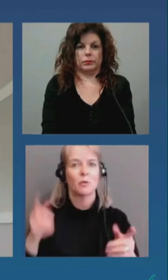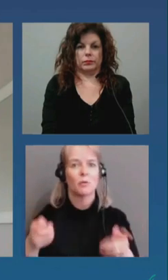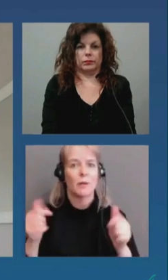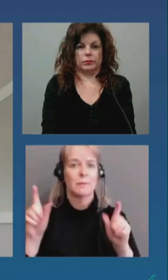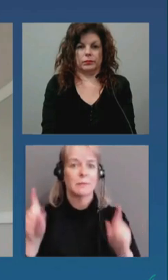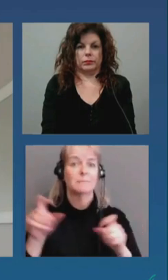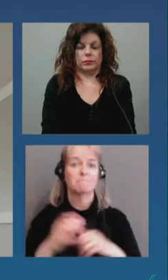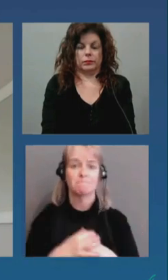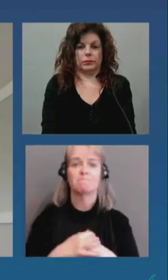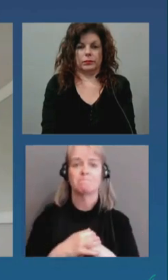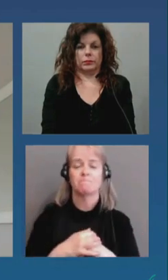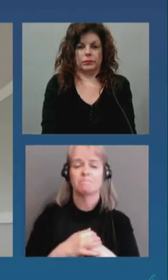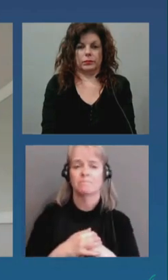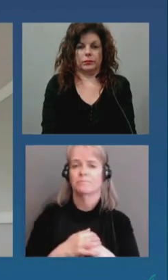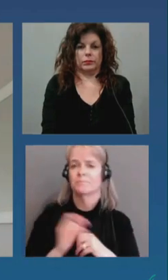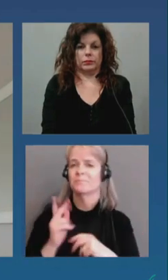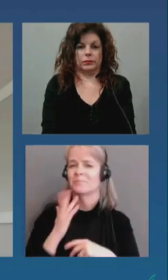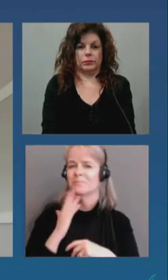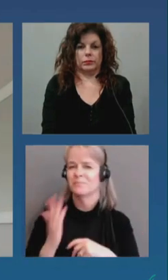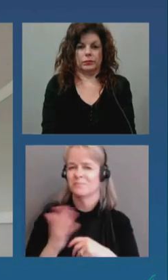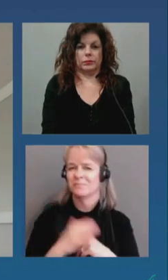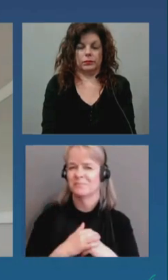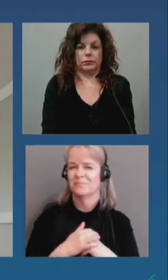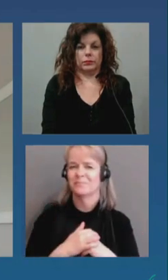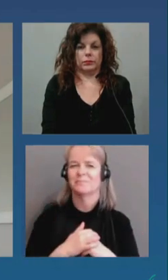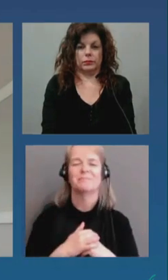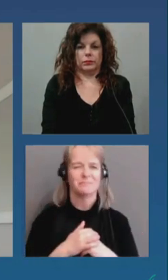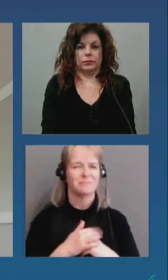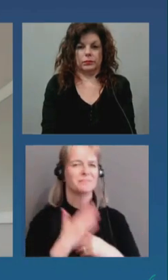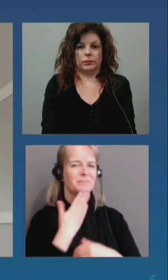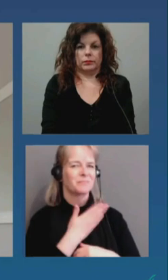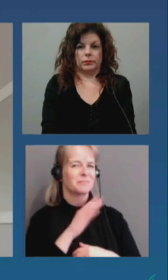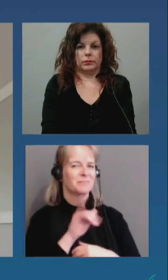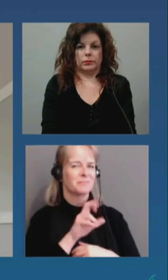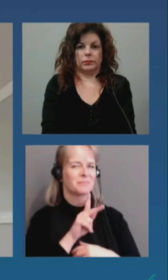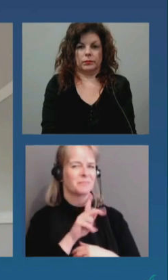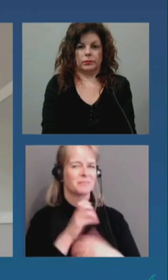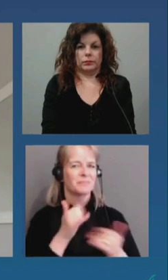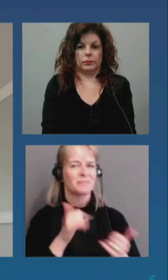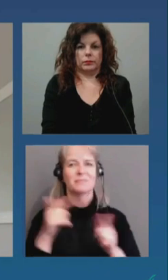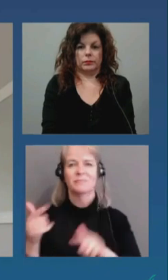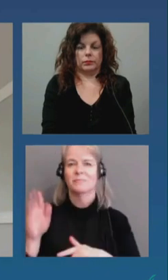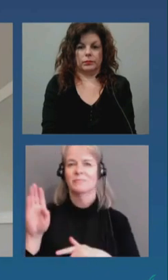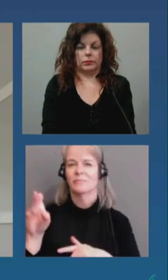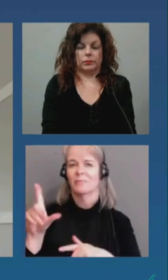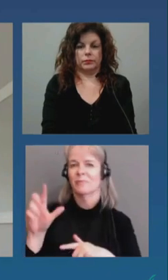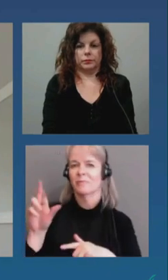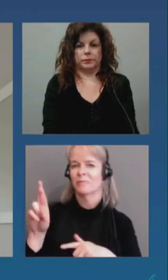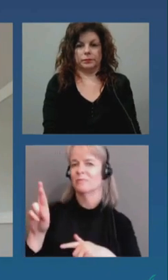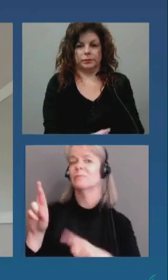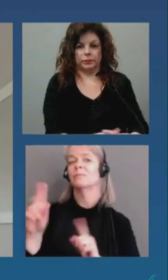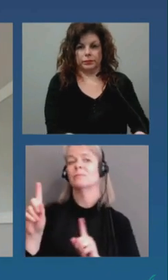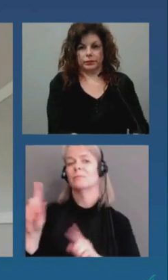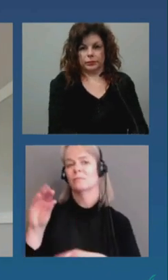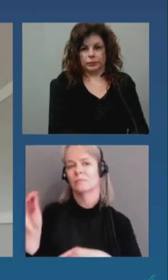Thank you very much. Thank you, Jackie. We will now be going to Blair Crawford at the Ottawa Sun.